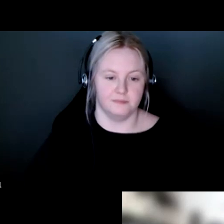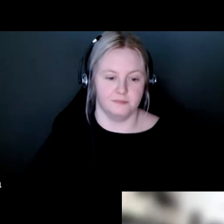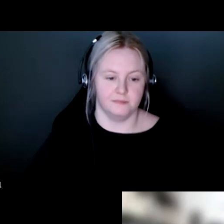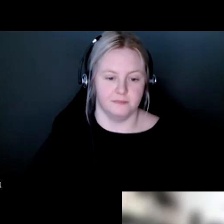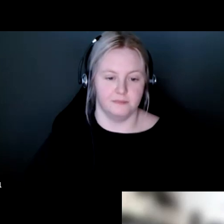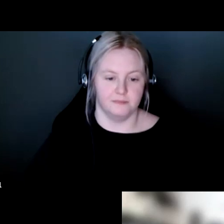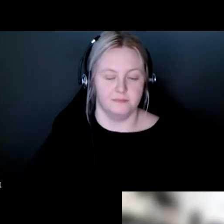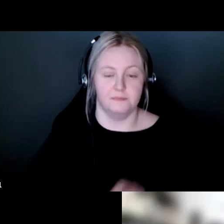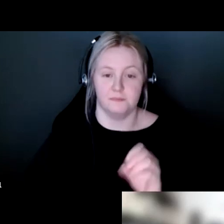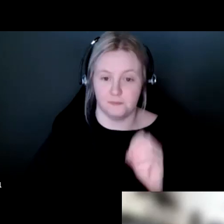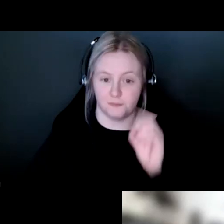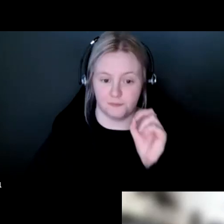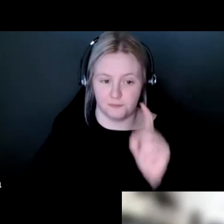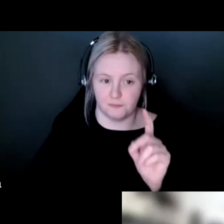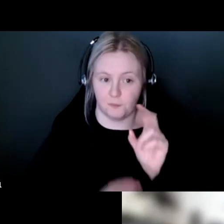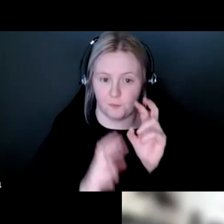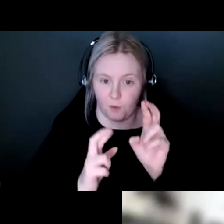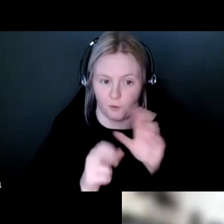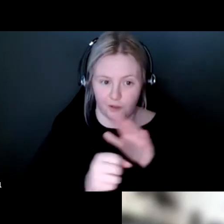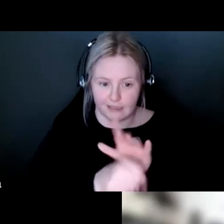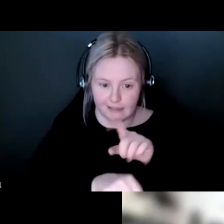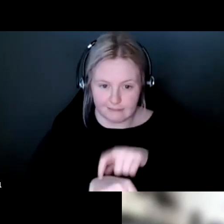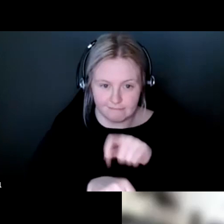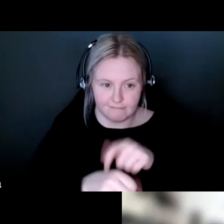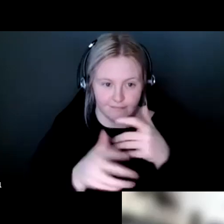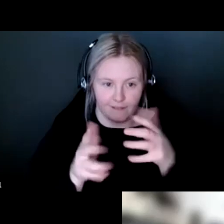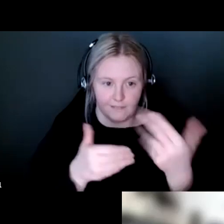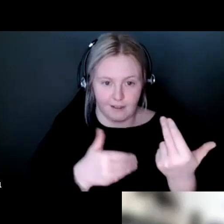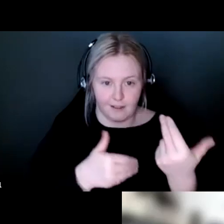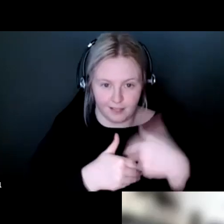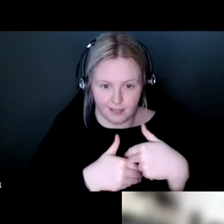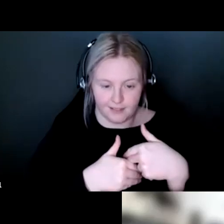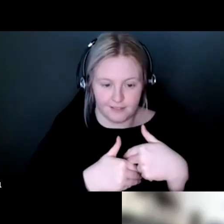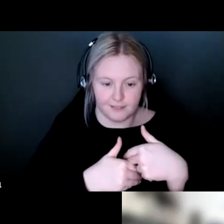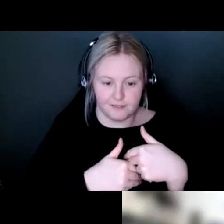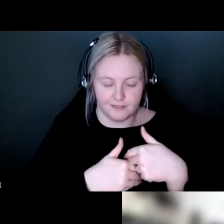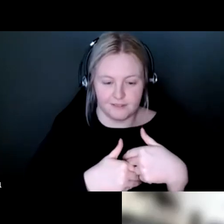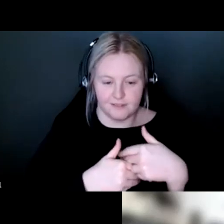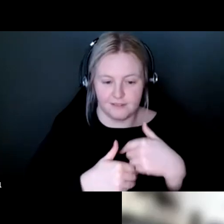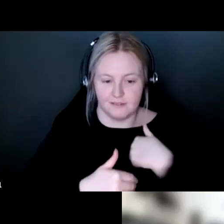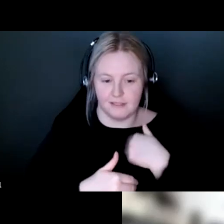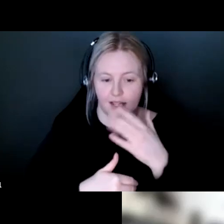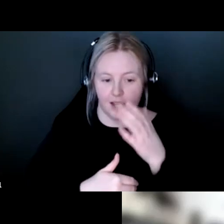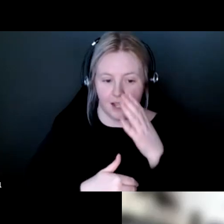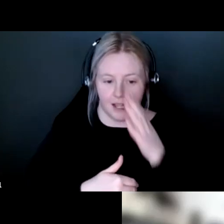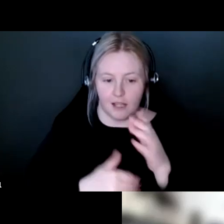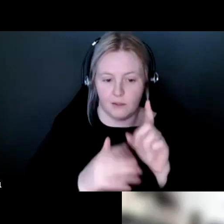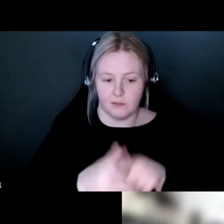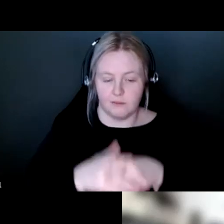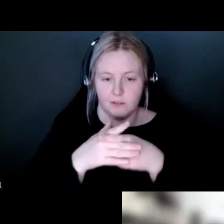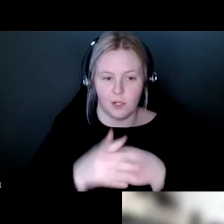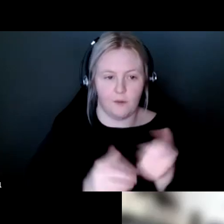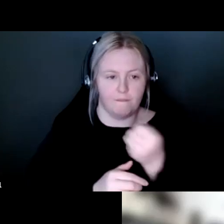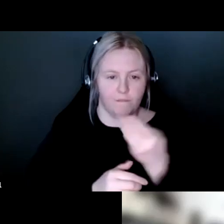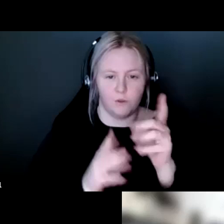Okay, hopefully that's given enough time for for people to get logged on but I will just start with a few opening remarks.